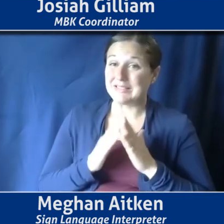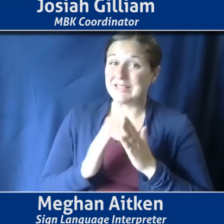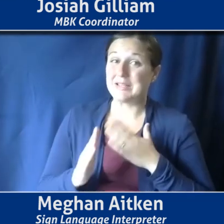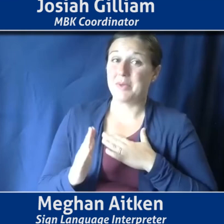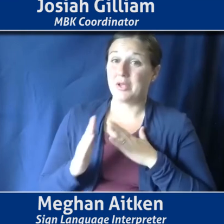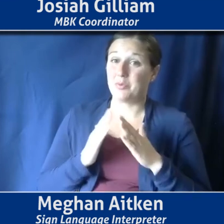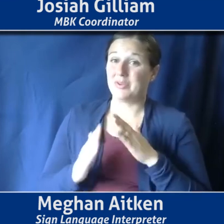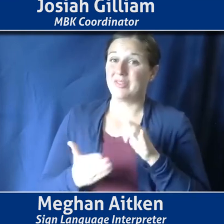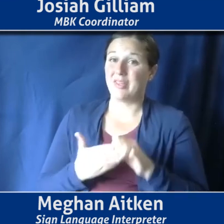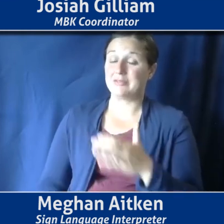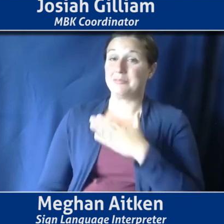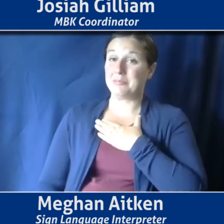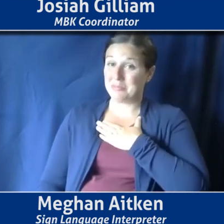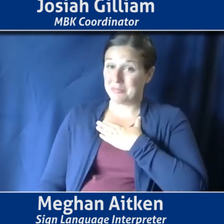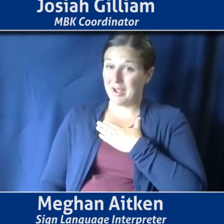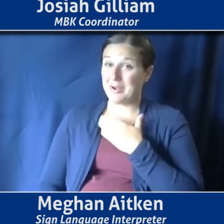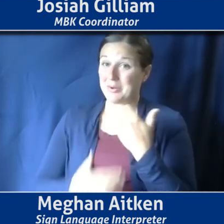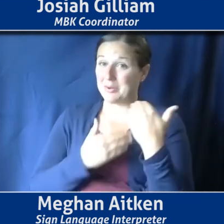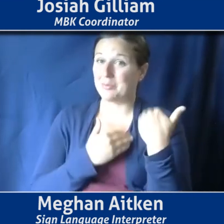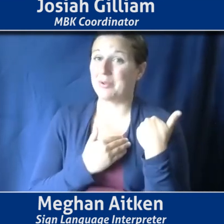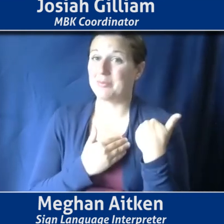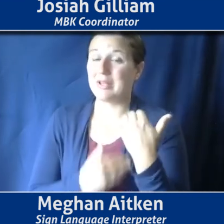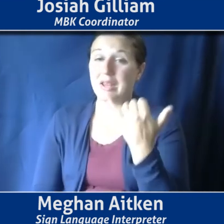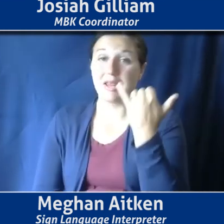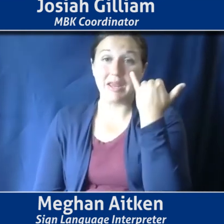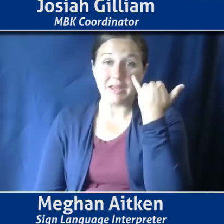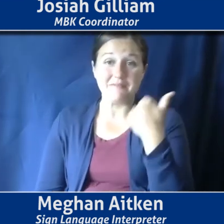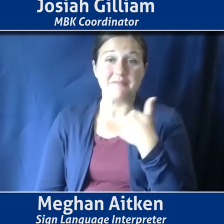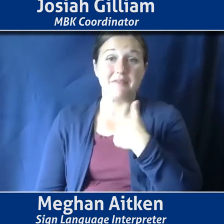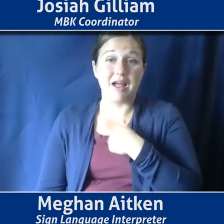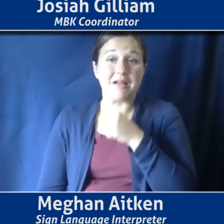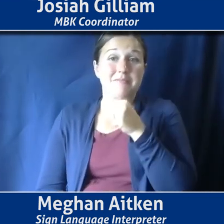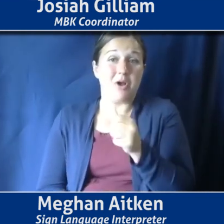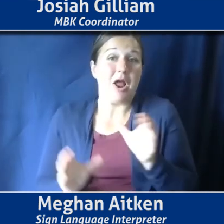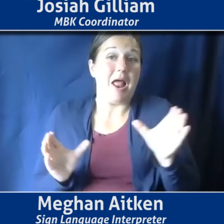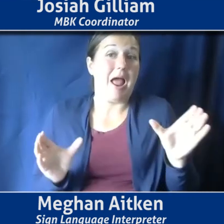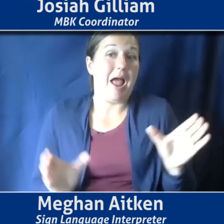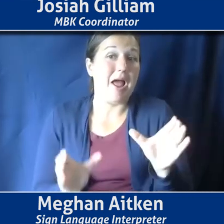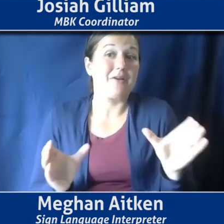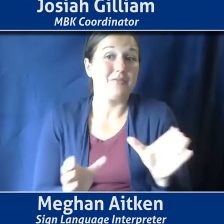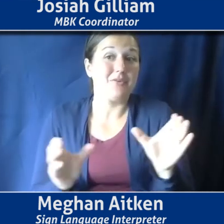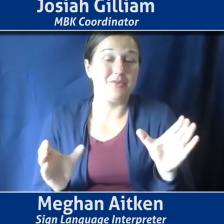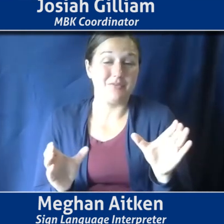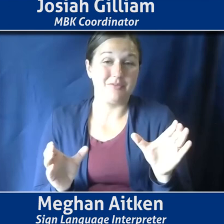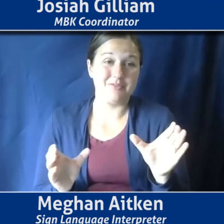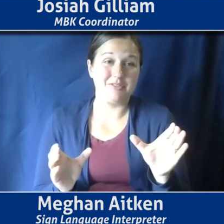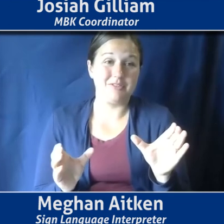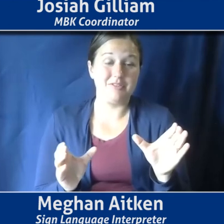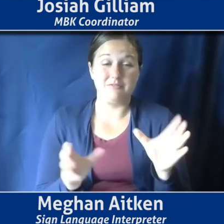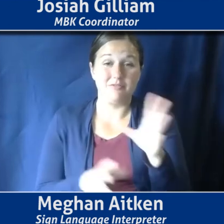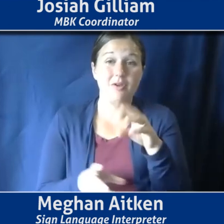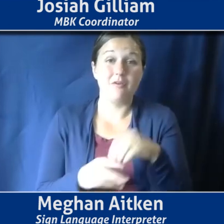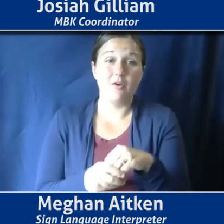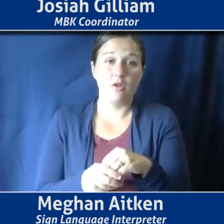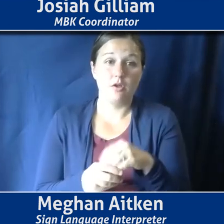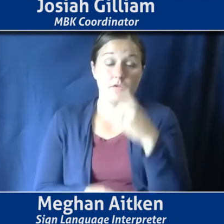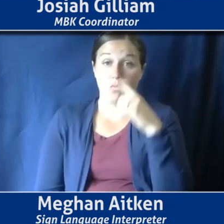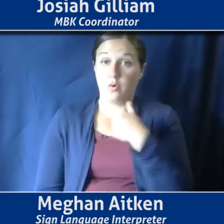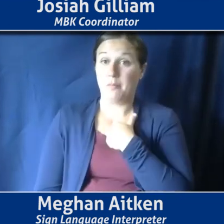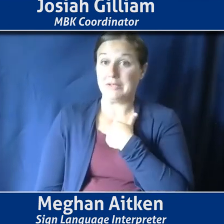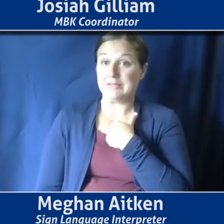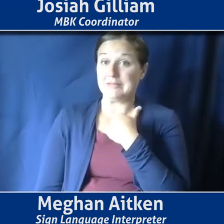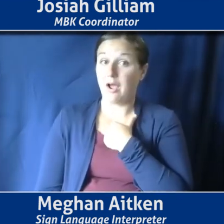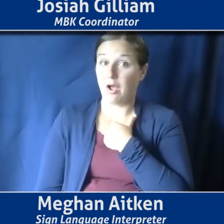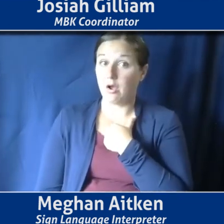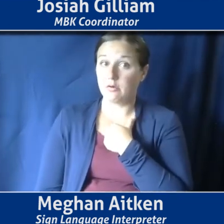me, um, if I'm not doing something actively, both for myself, um, because I think, you know, we, we are driven